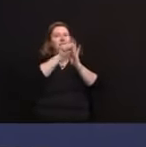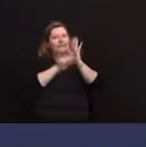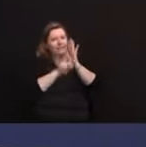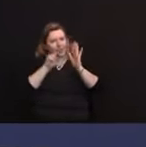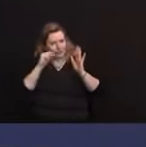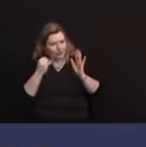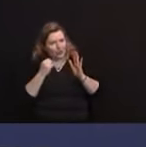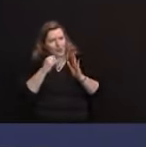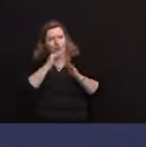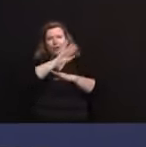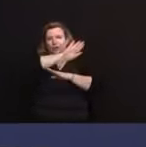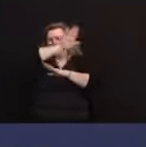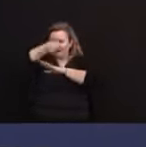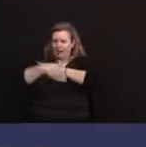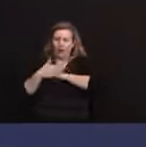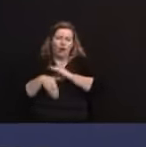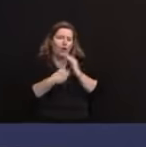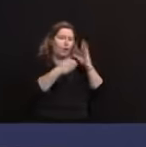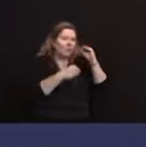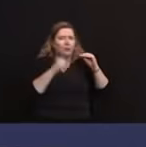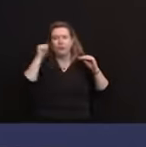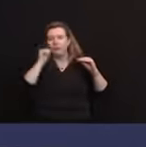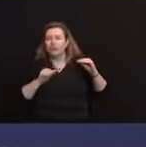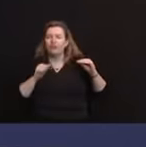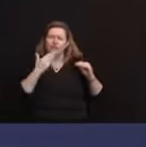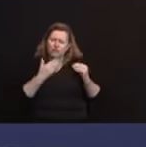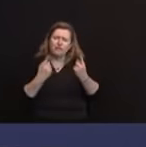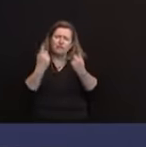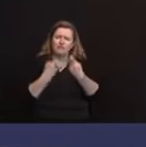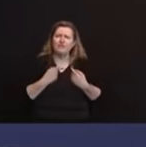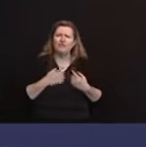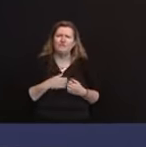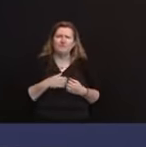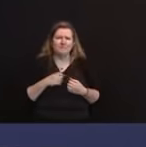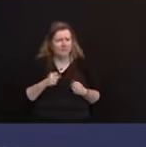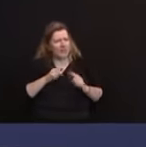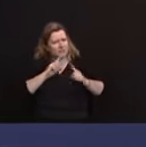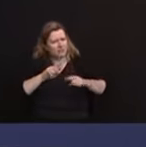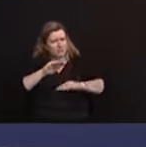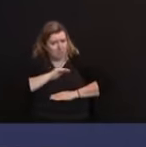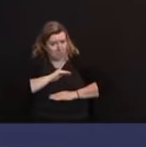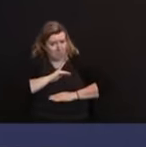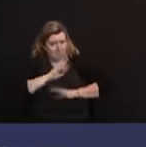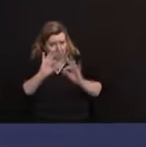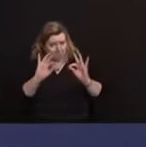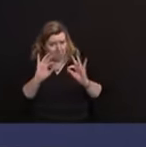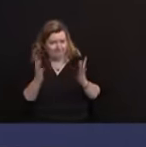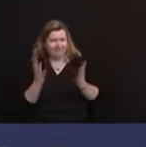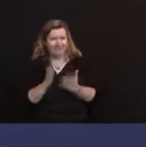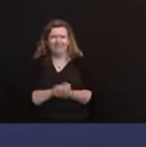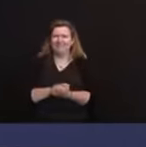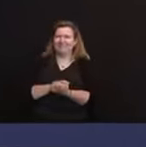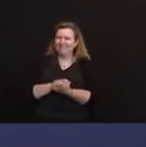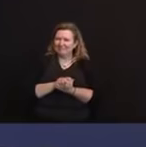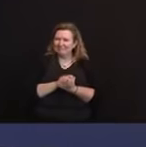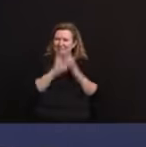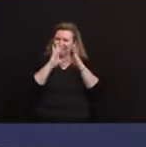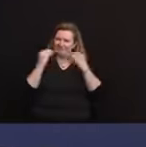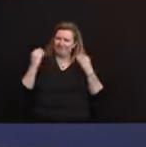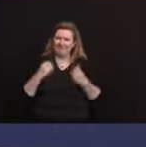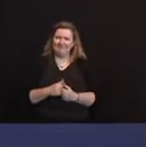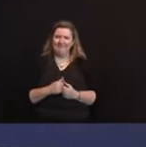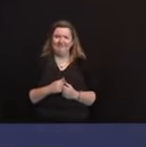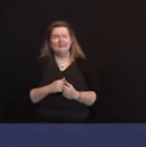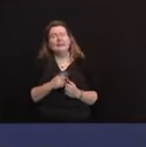all the boys and girls out there. Very good question and I'm glad we're able to clarify that. So you actually, all kidding aside, took